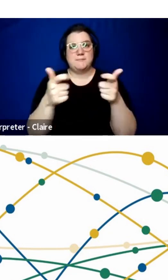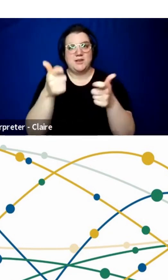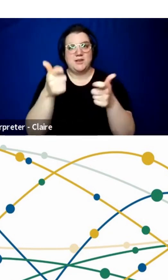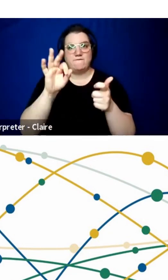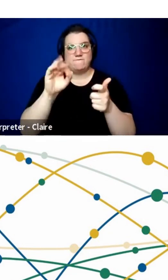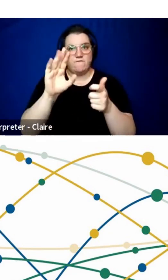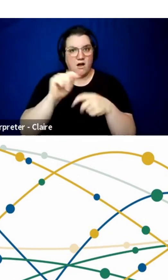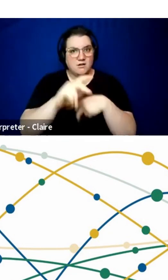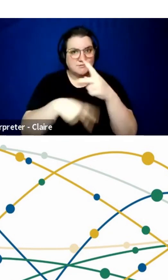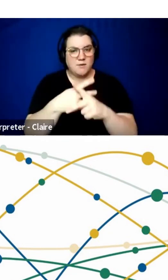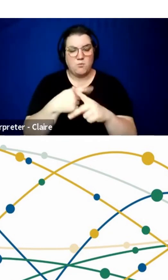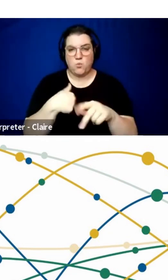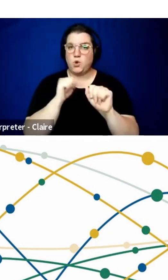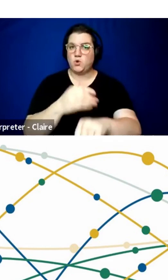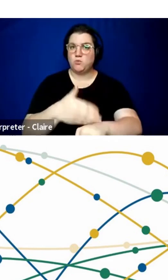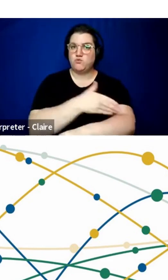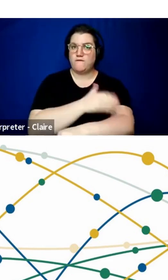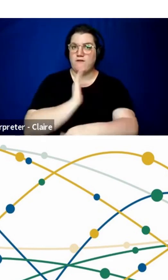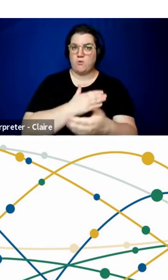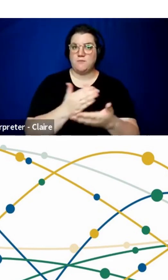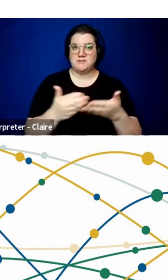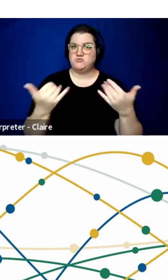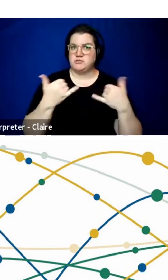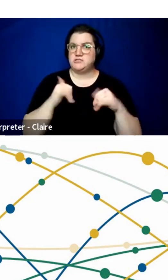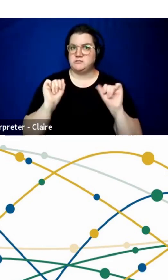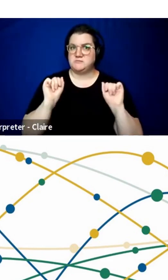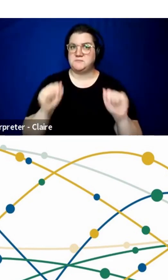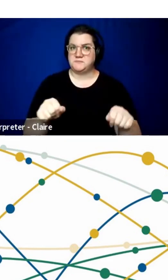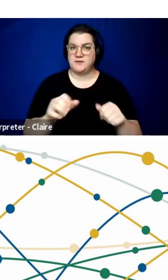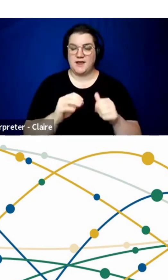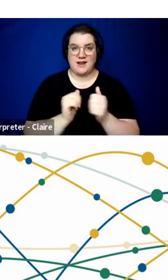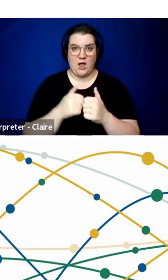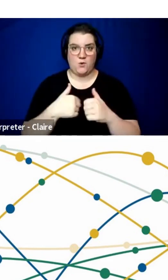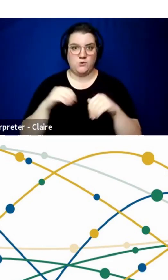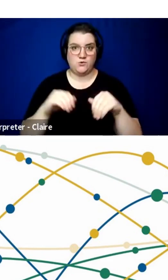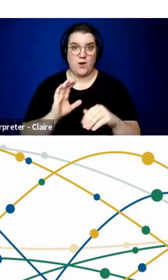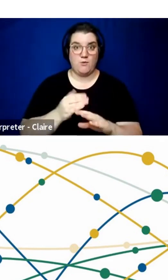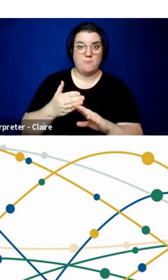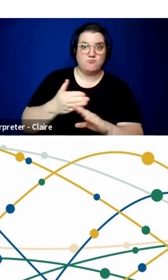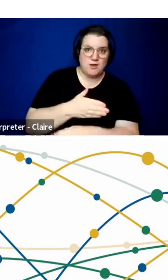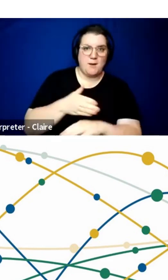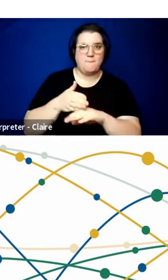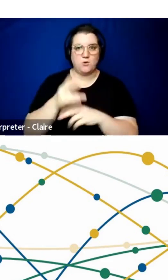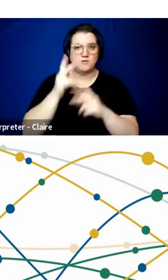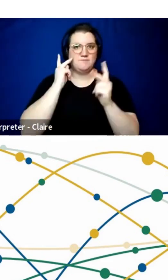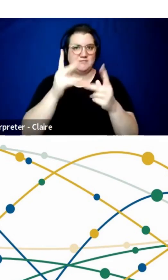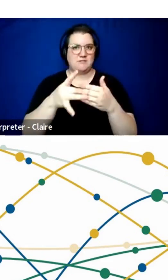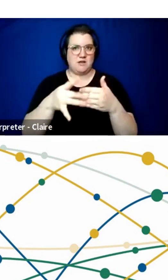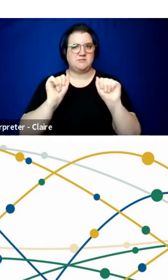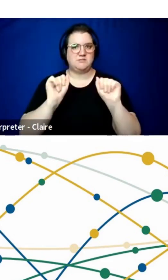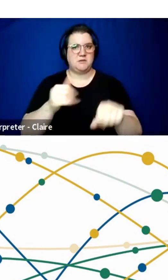improve our materials and the way that we do our pre-visit and post-visit guides.